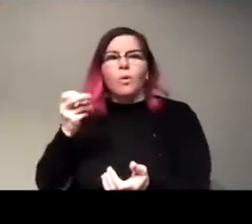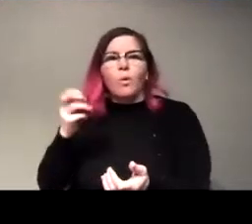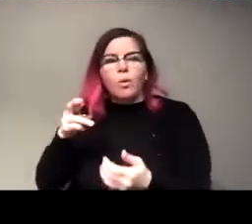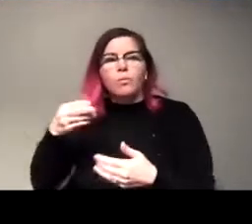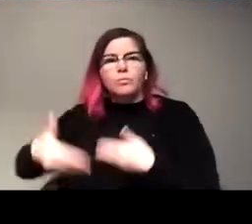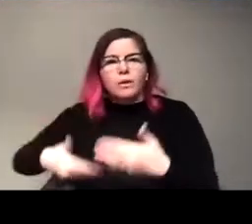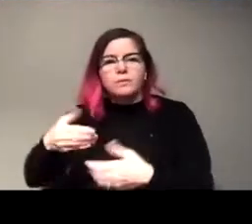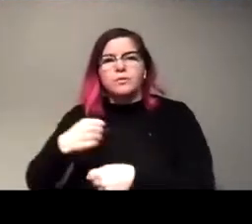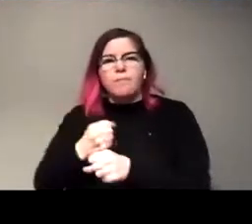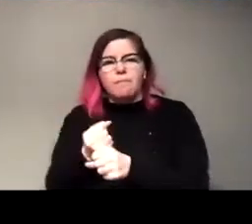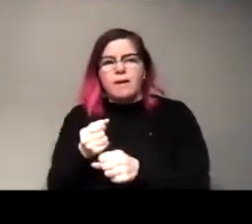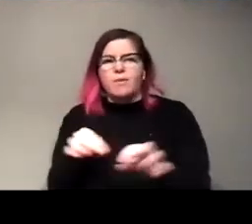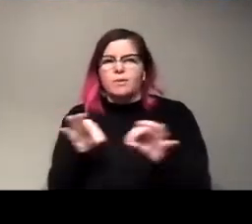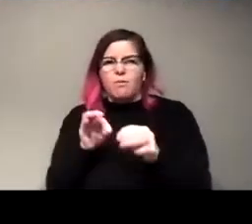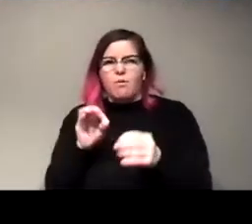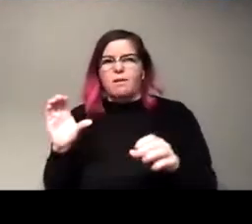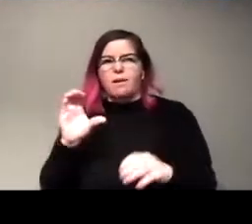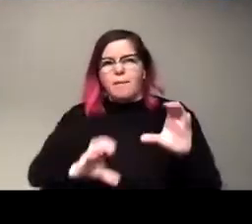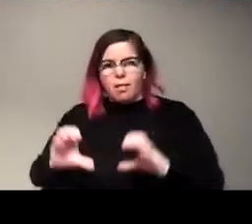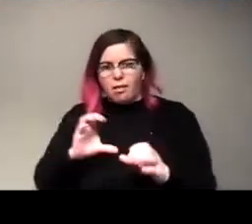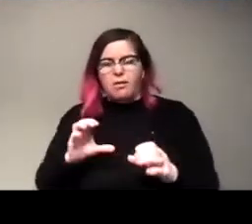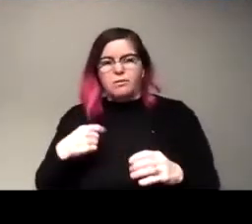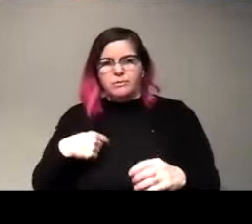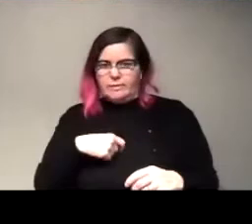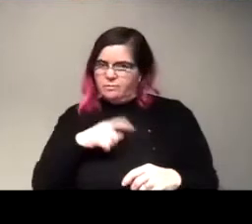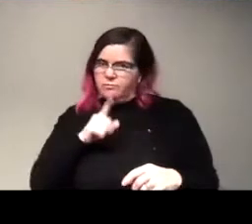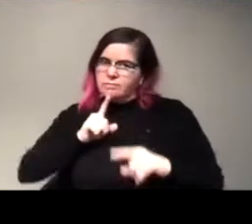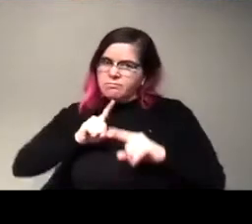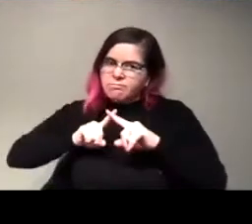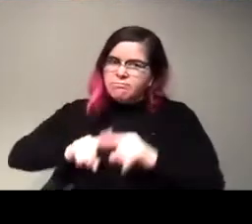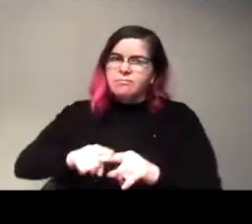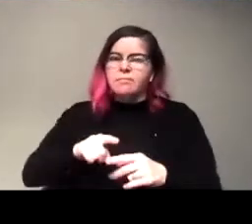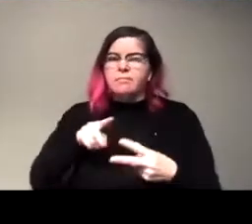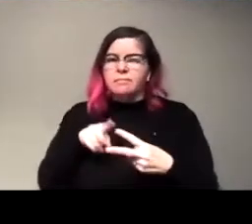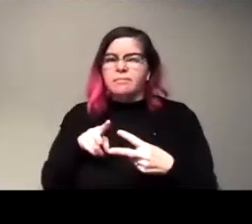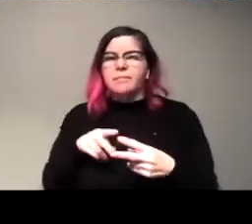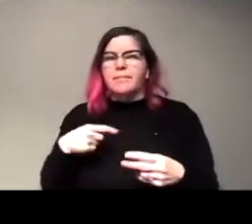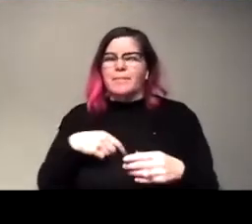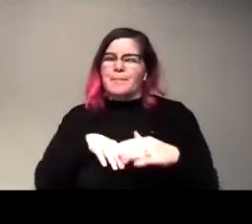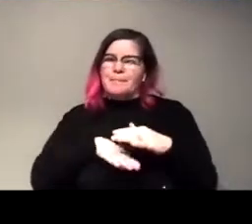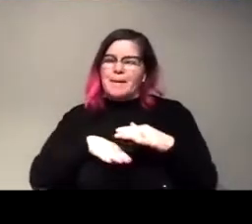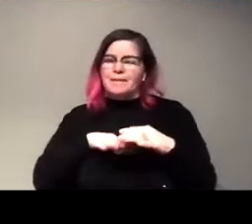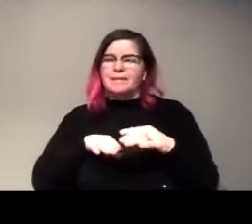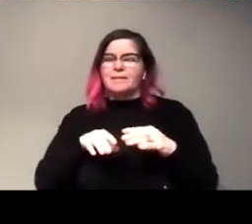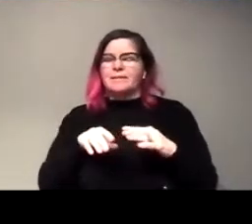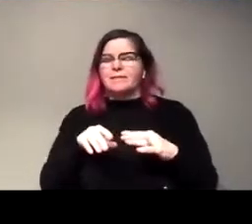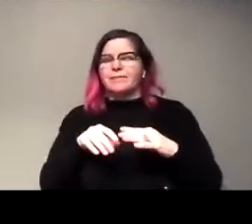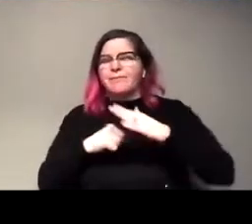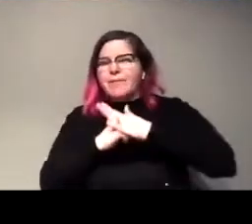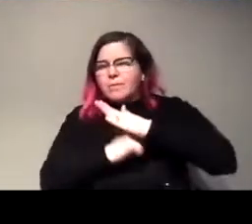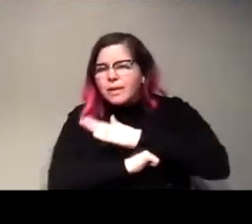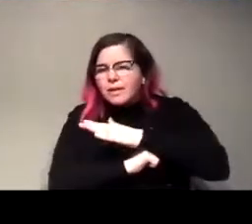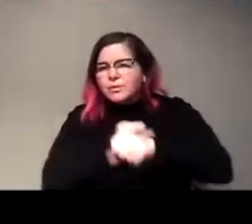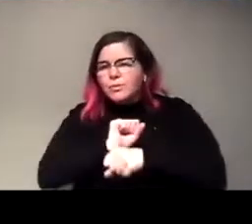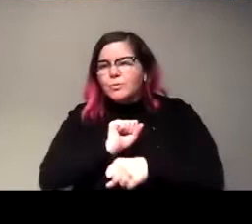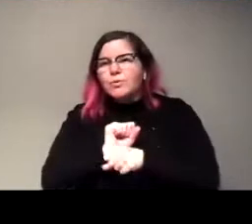make these important chemicals that like, you know, society depends on, but like, we're doing the very basic, like fundamental, like, you know,